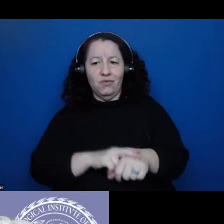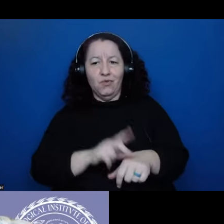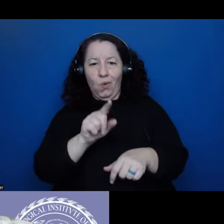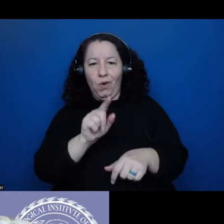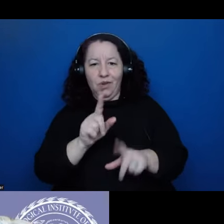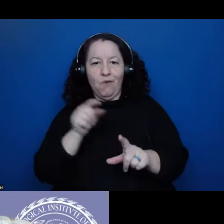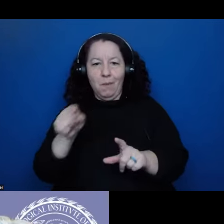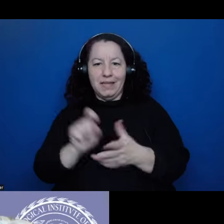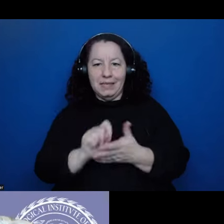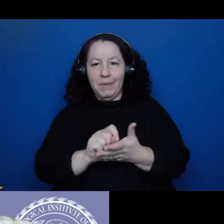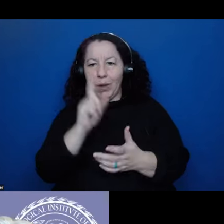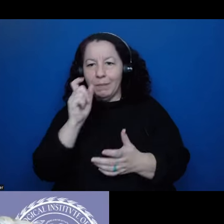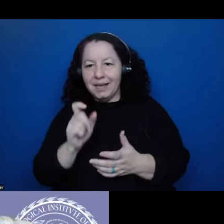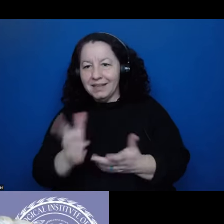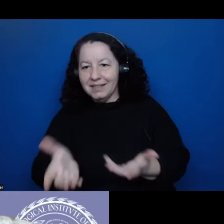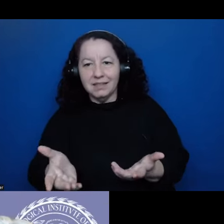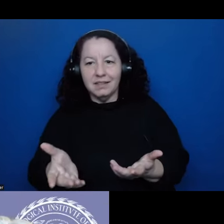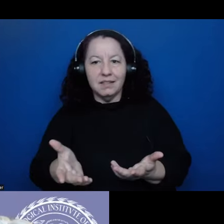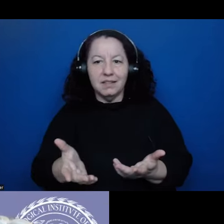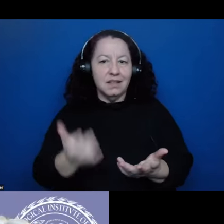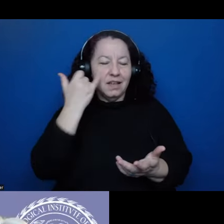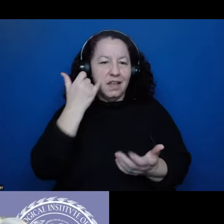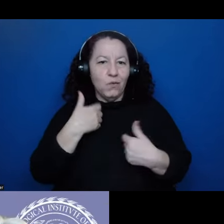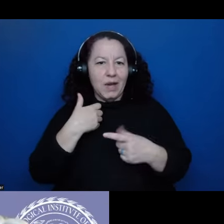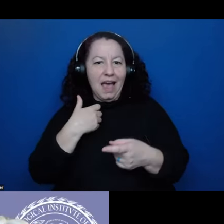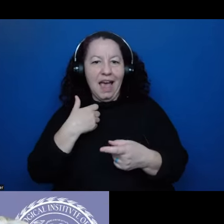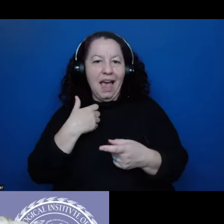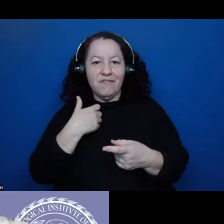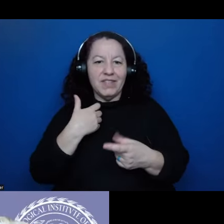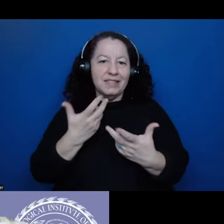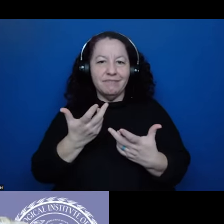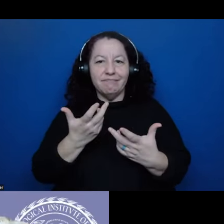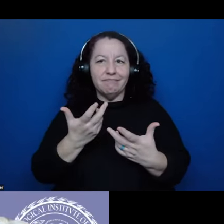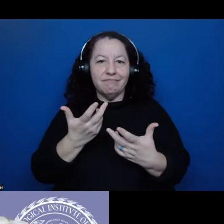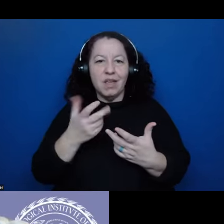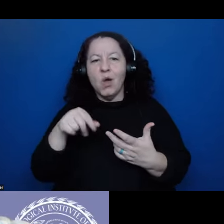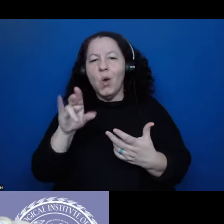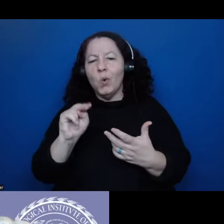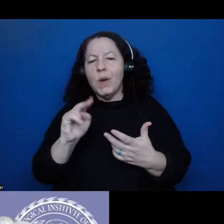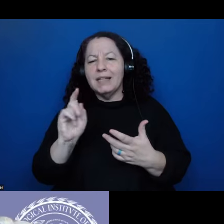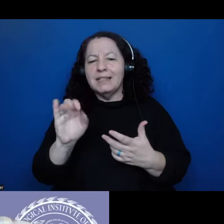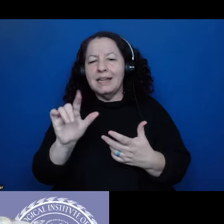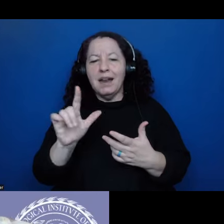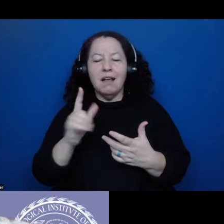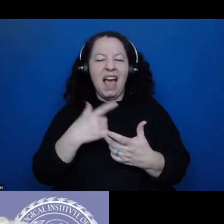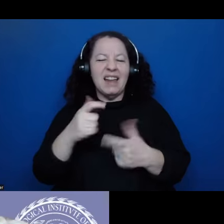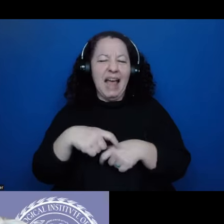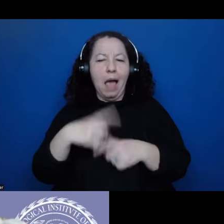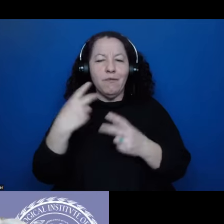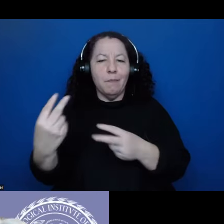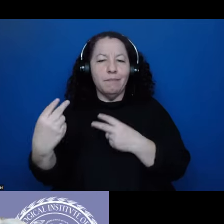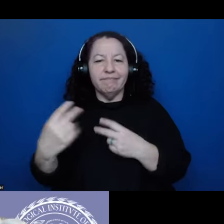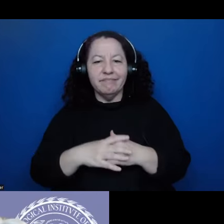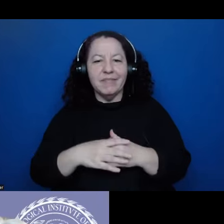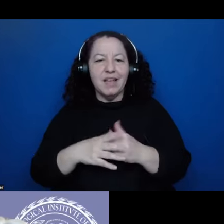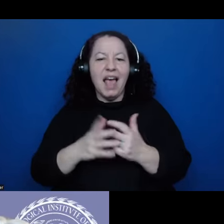um, you know, we've had this quincentennial and there's a period of, of commemoration now and rethinking how